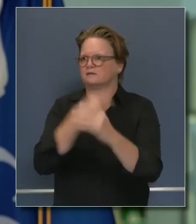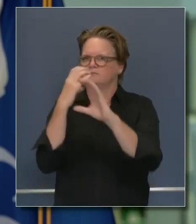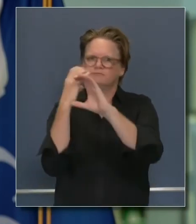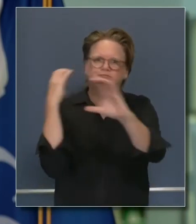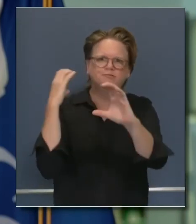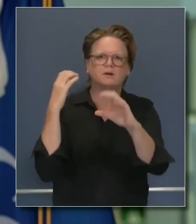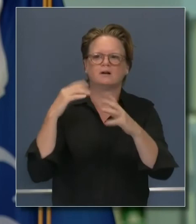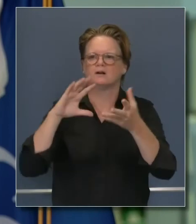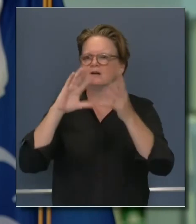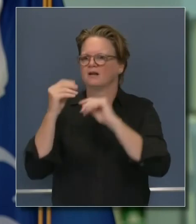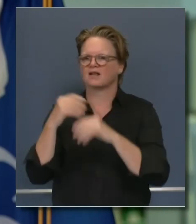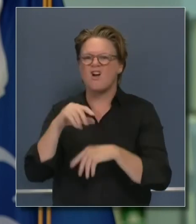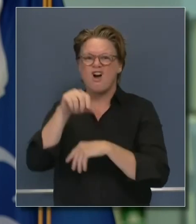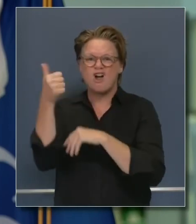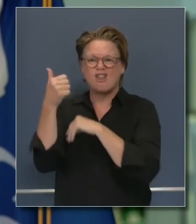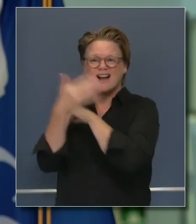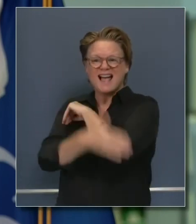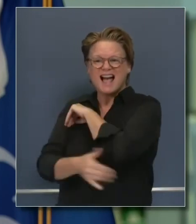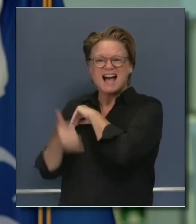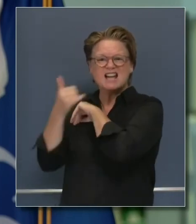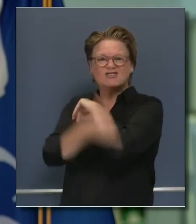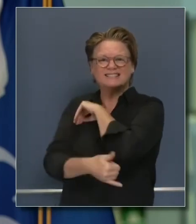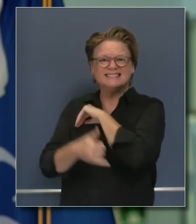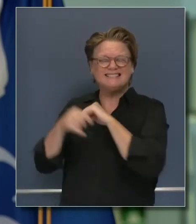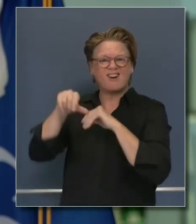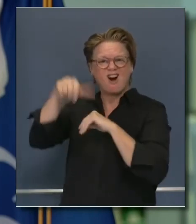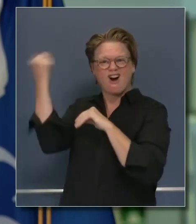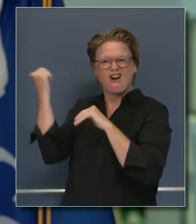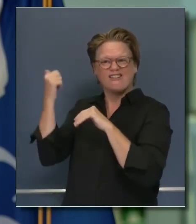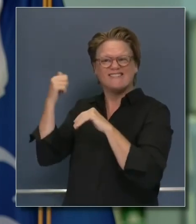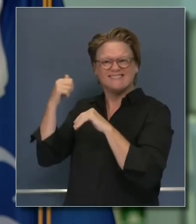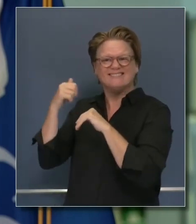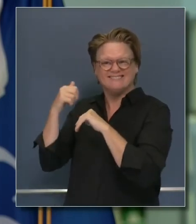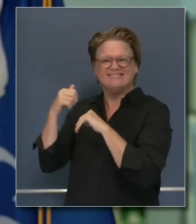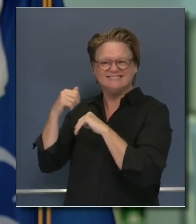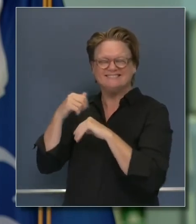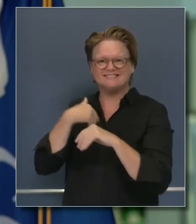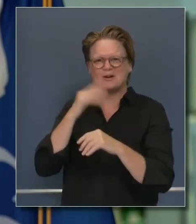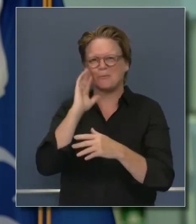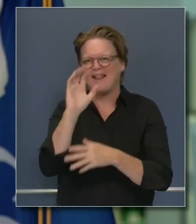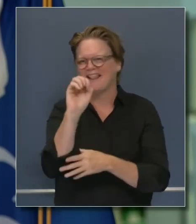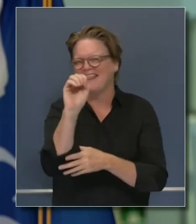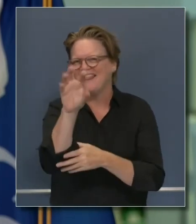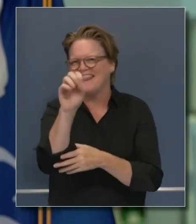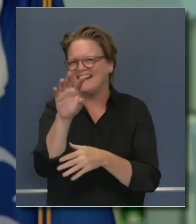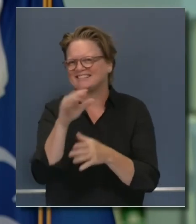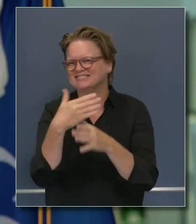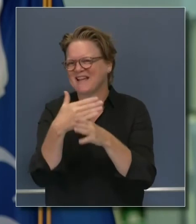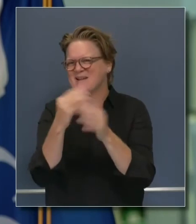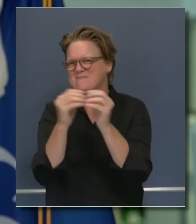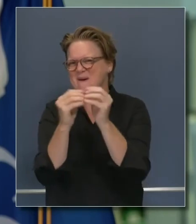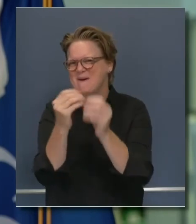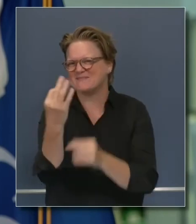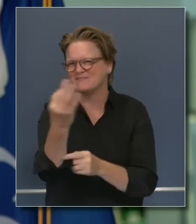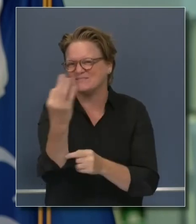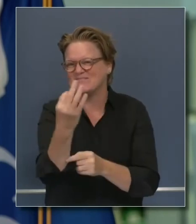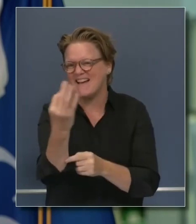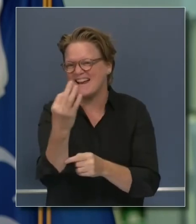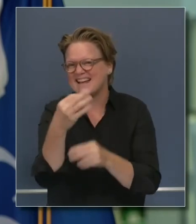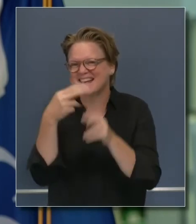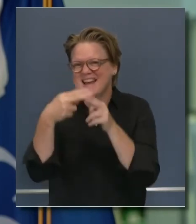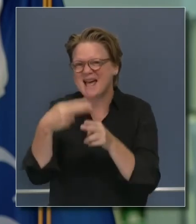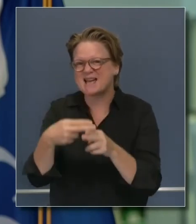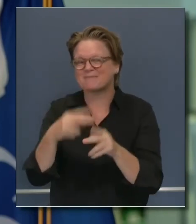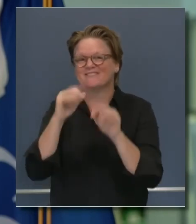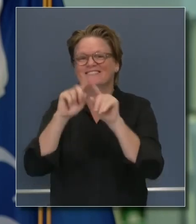overseas. We'll be making potentially some announcements tomorrow or the next day on a number of other countries that have expressed interest